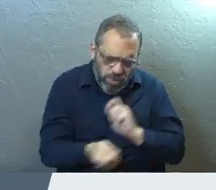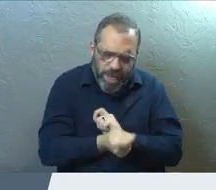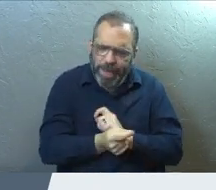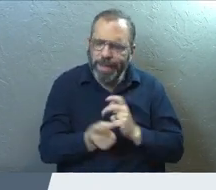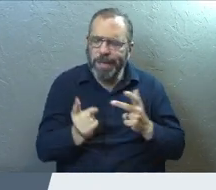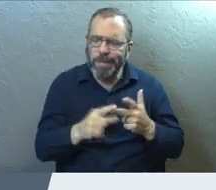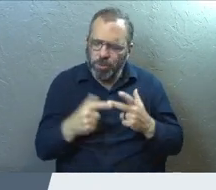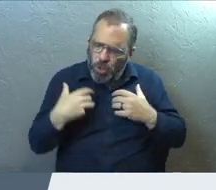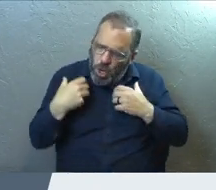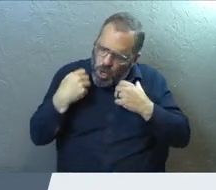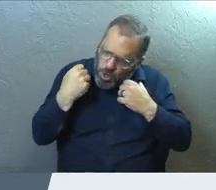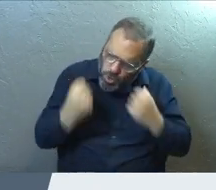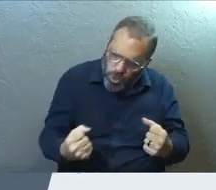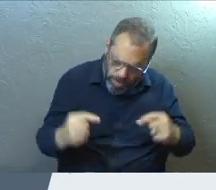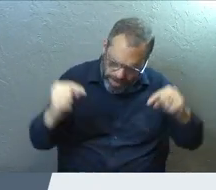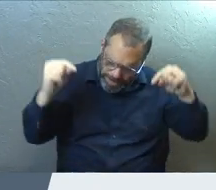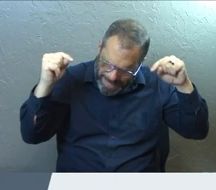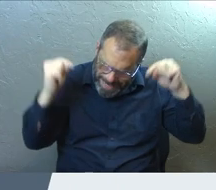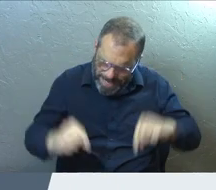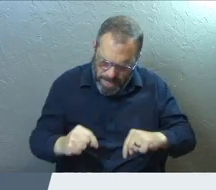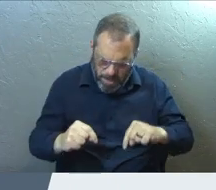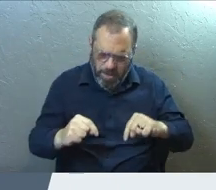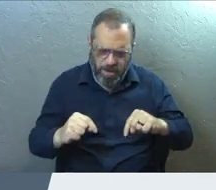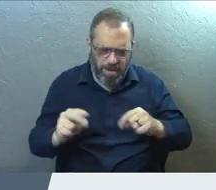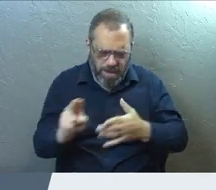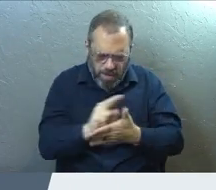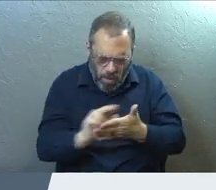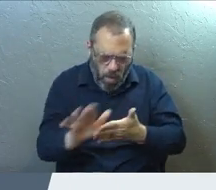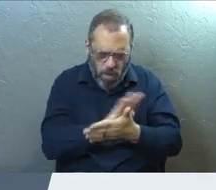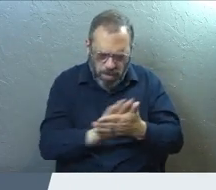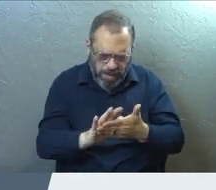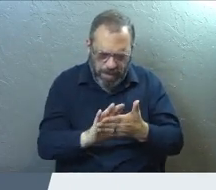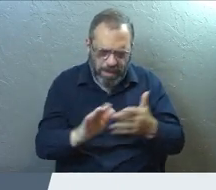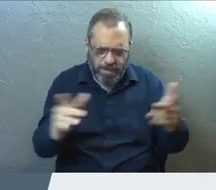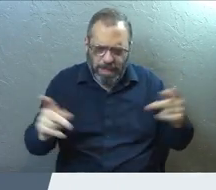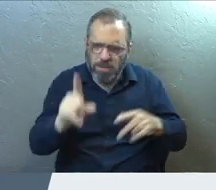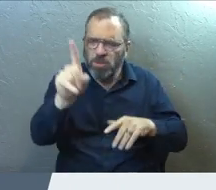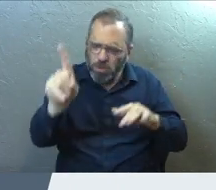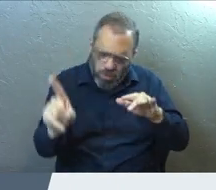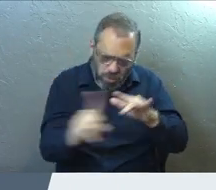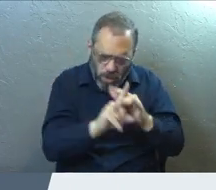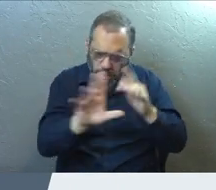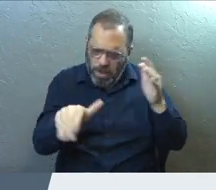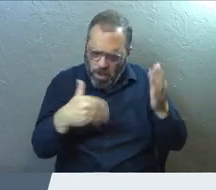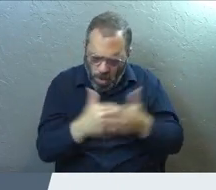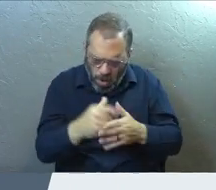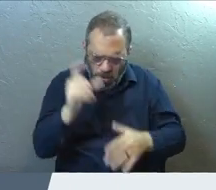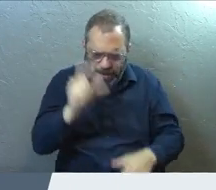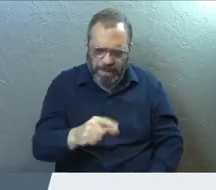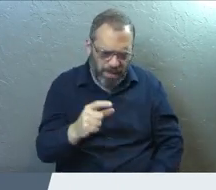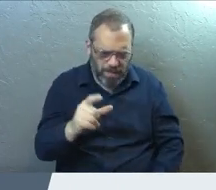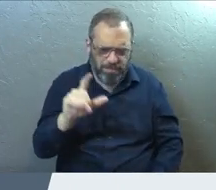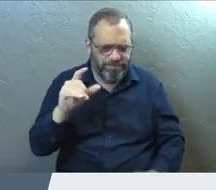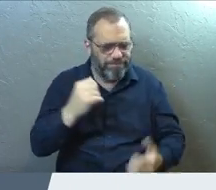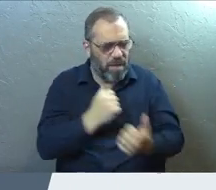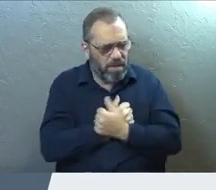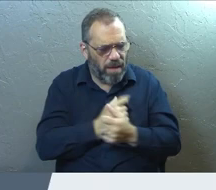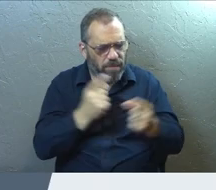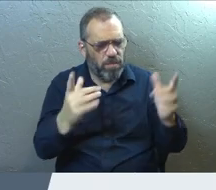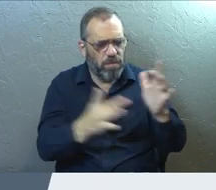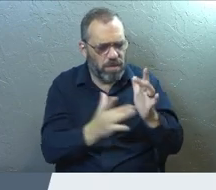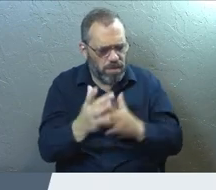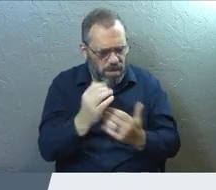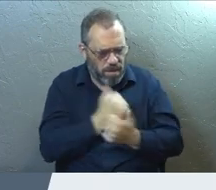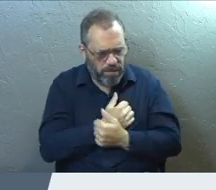that you would bring courage into this space, this holy space, God. Show up in all the ways we need you to. We love you, Jesus.